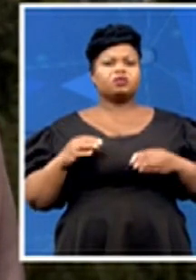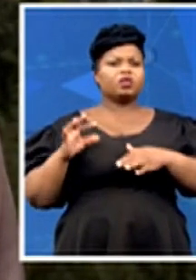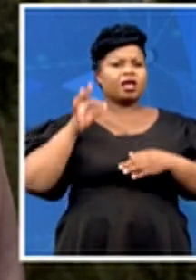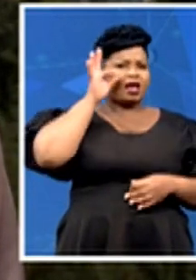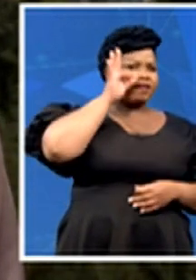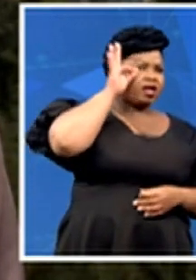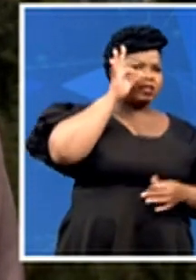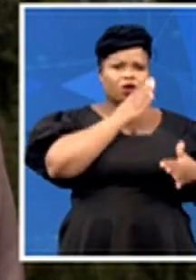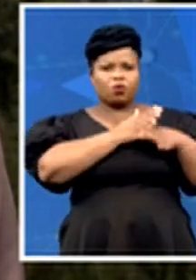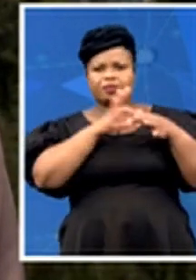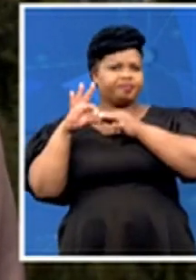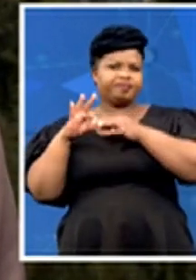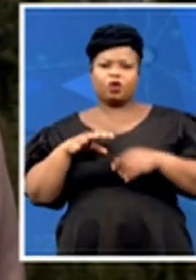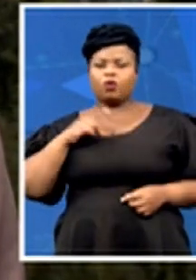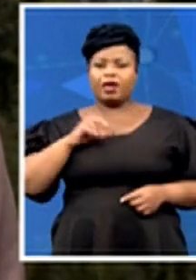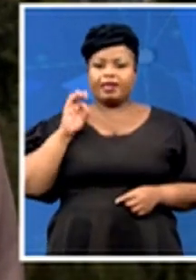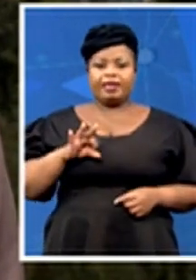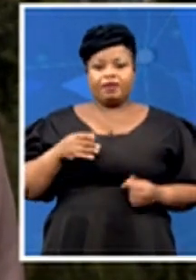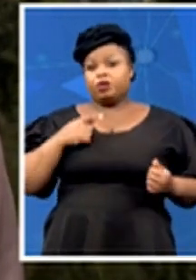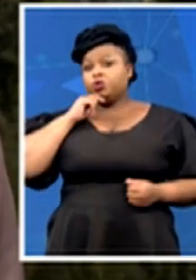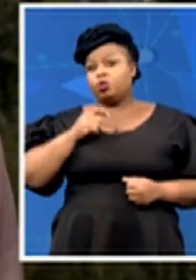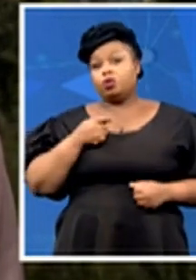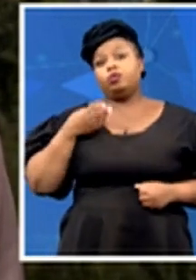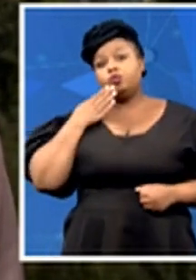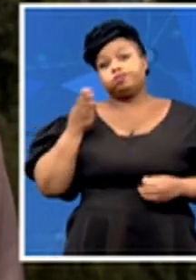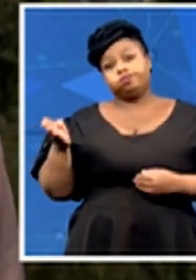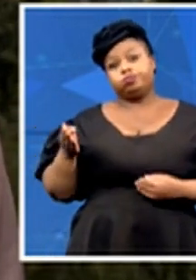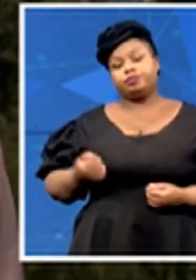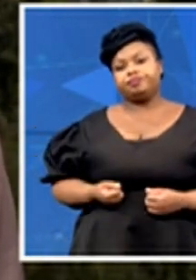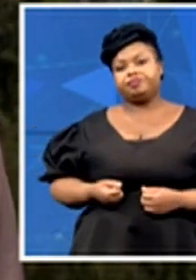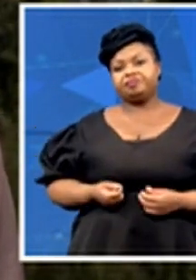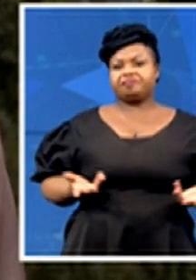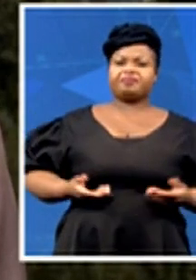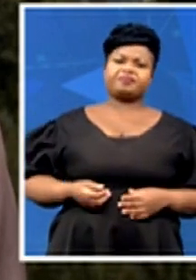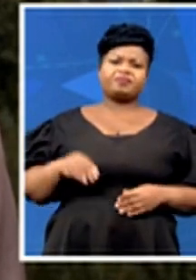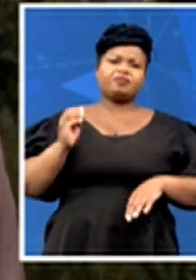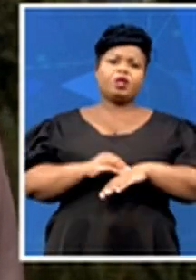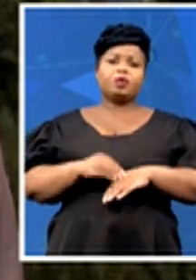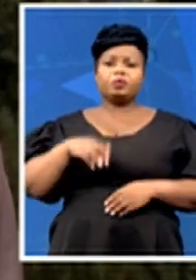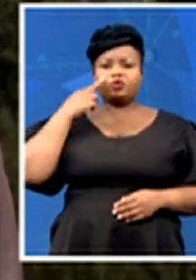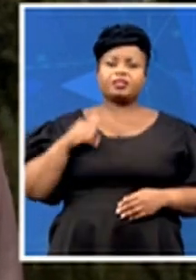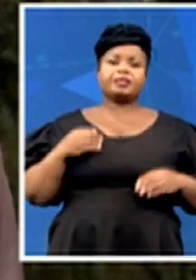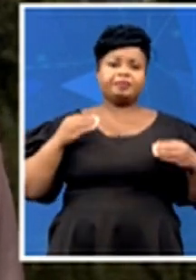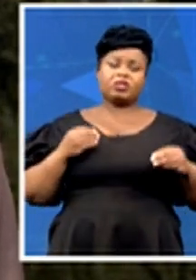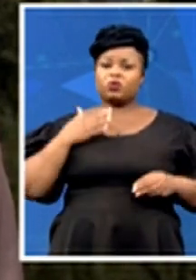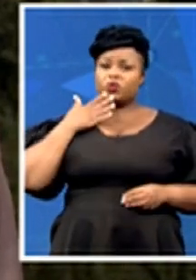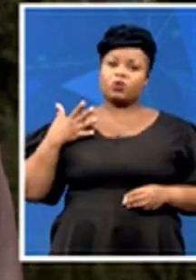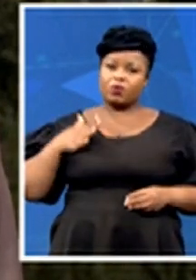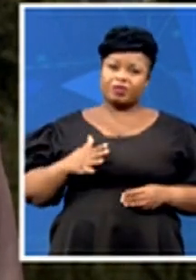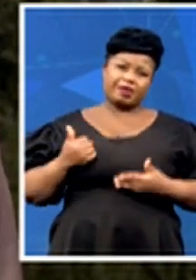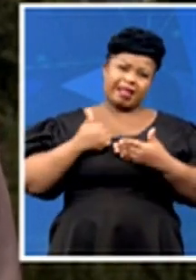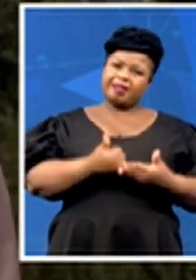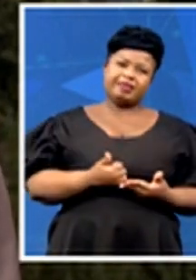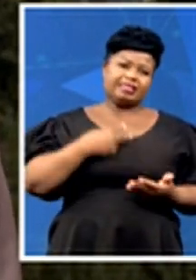where are indeed remaining in charge so a problem there for russian businesses that may want to help and whether russia will change